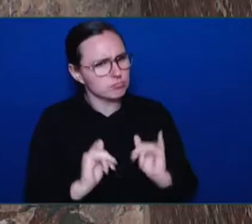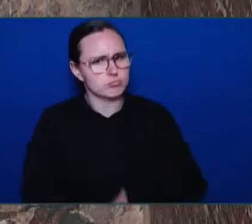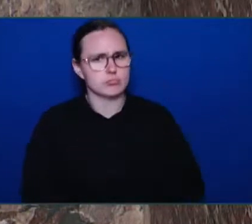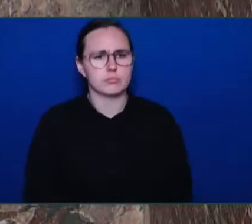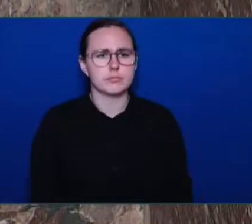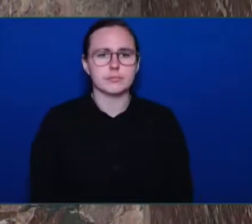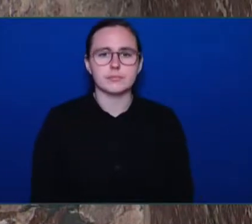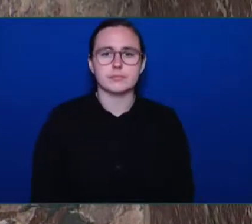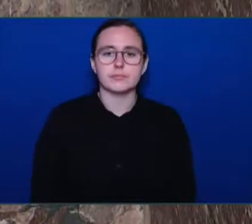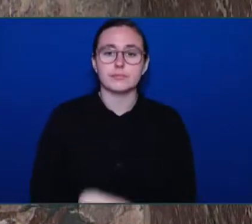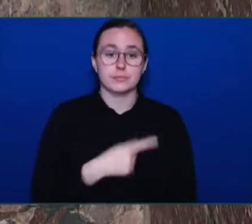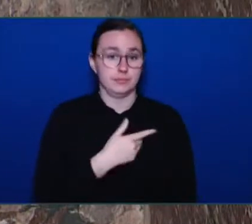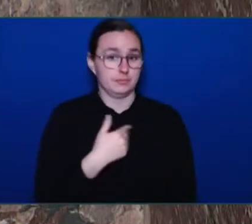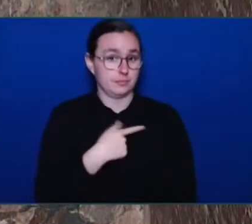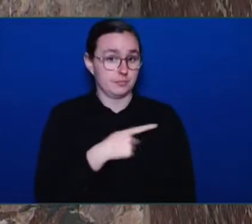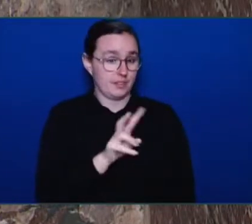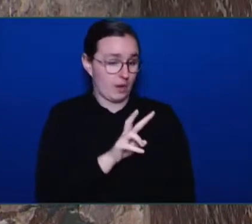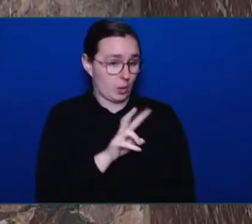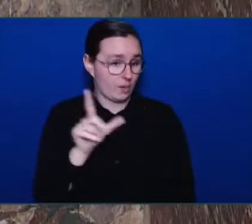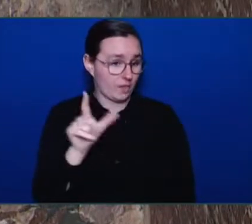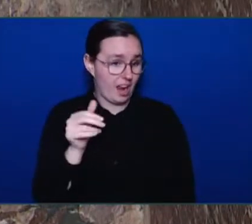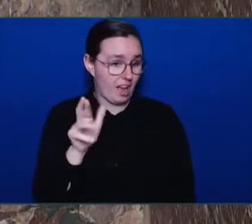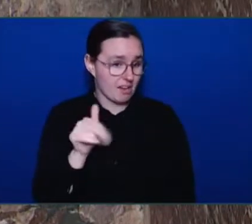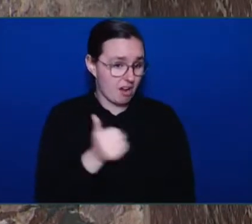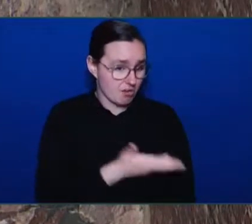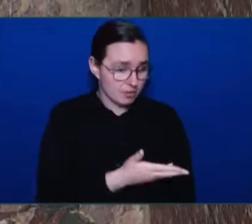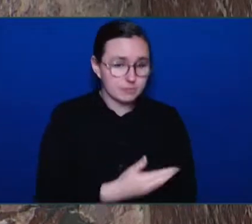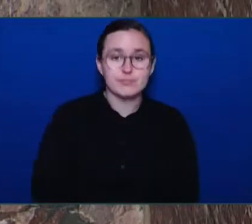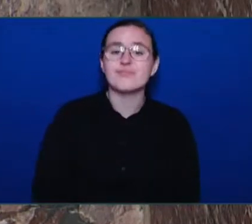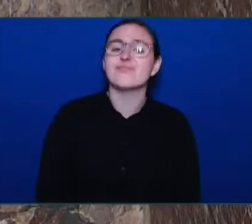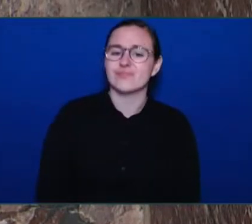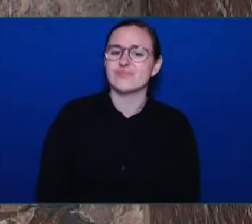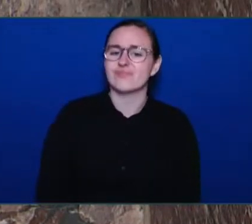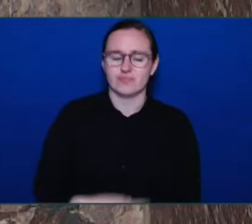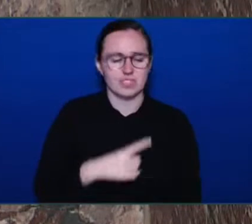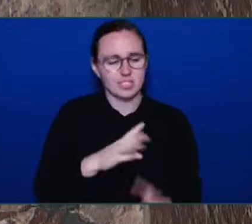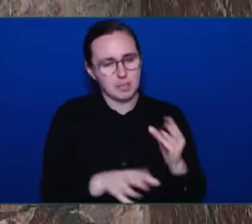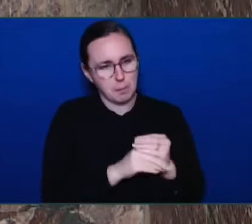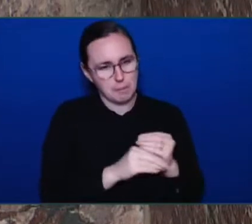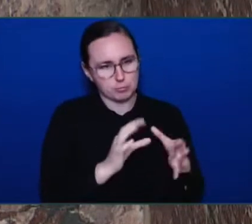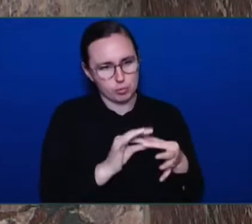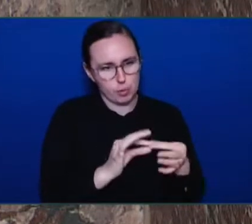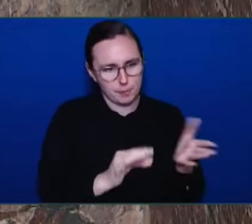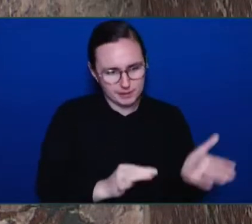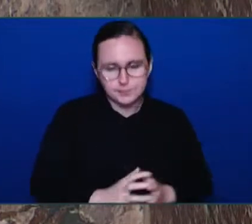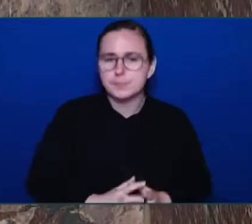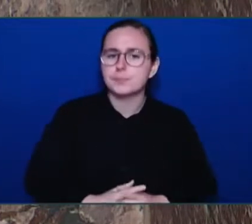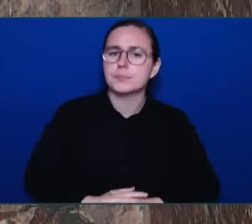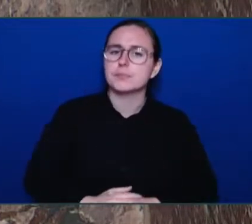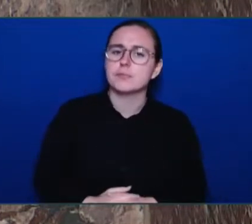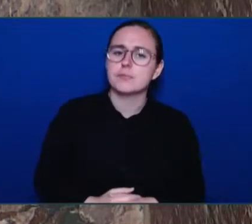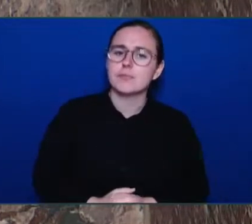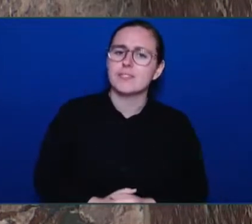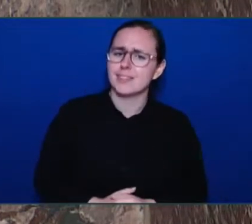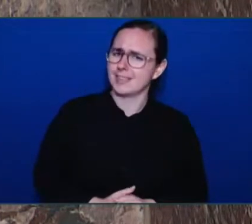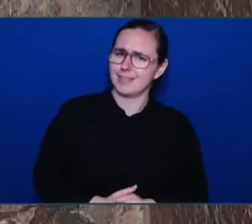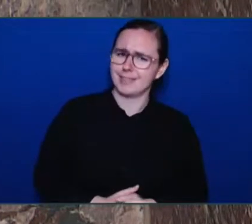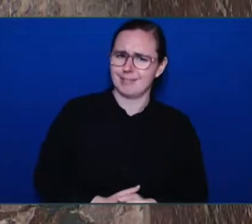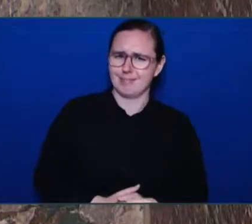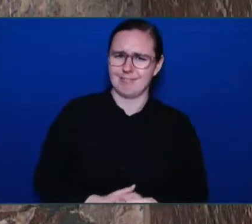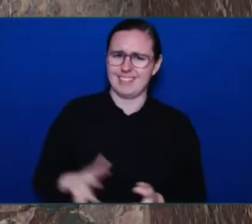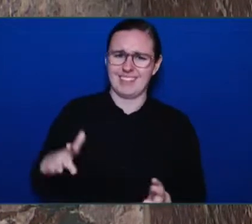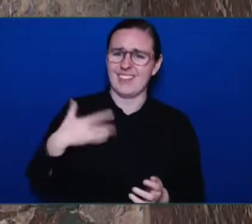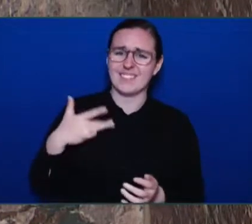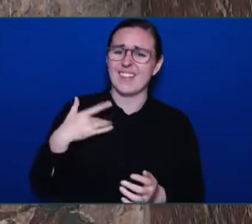it's a simple question. And nobody believes this wasn't a decision of the tainted incoming Premier, who spent day after day